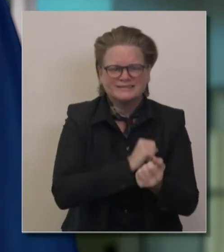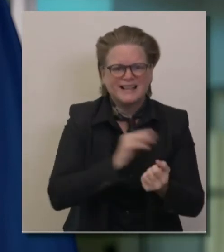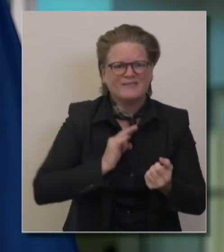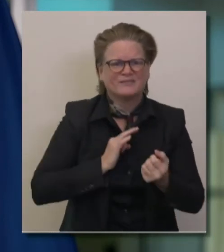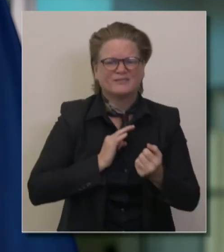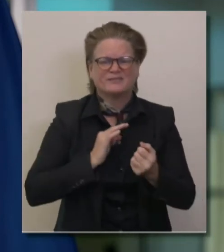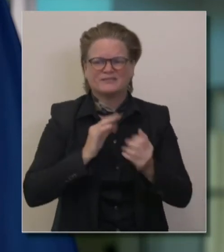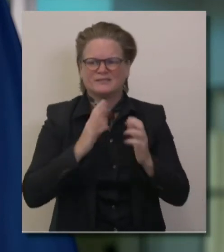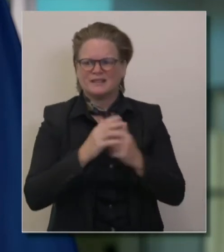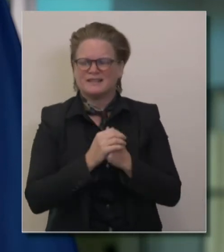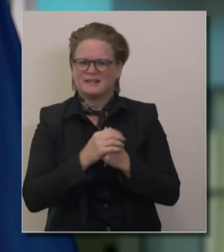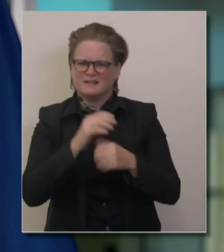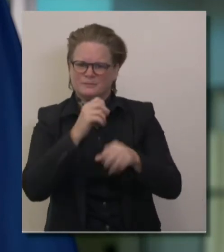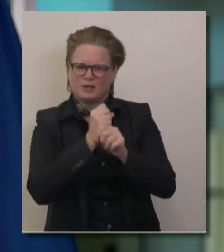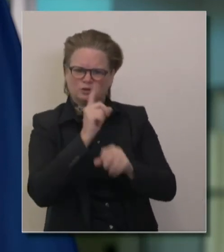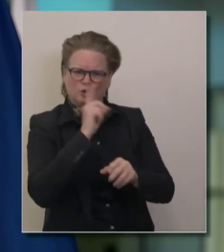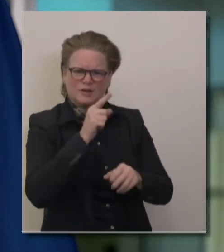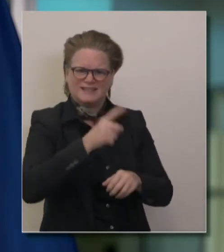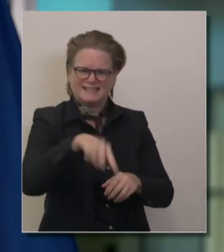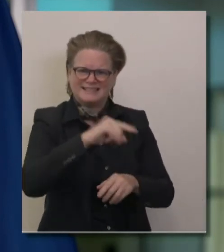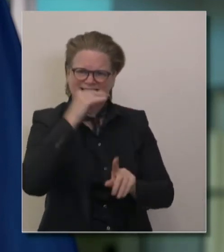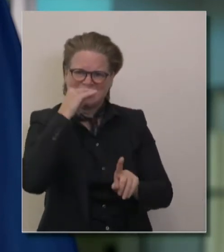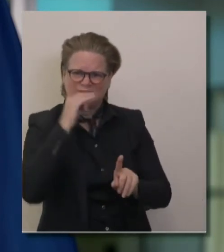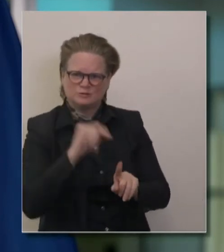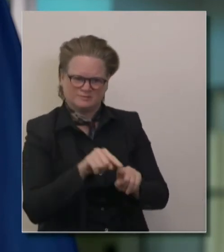kids are safe in that entire experience.